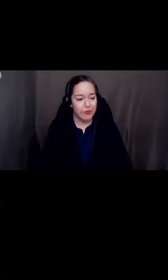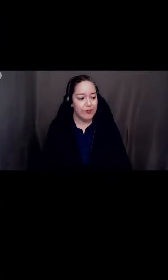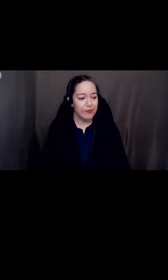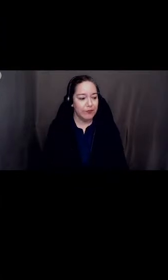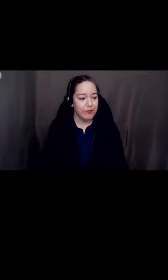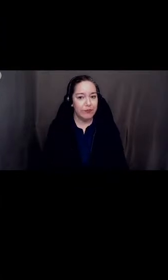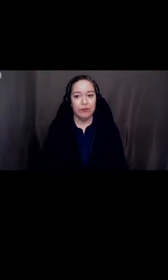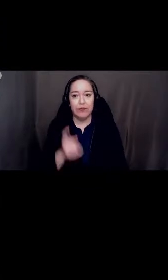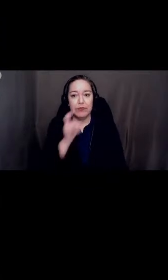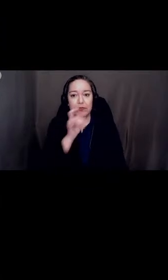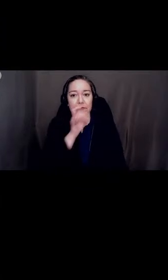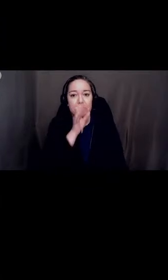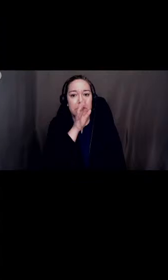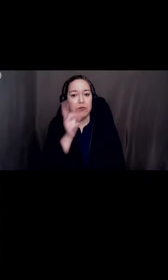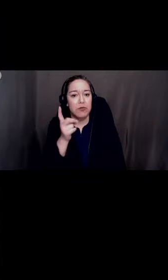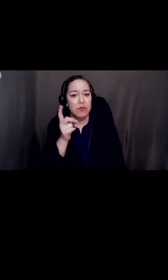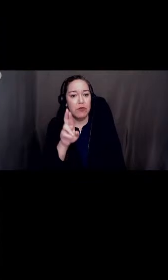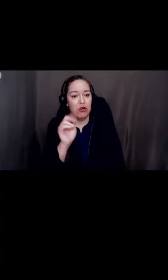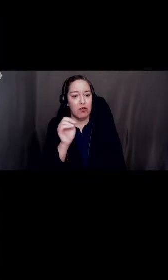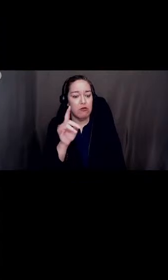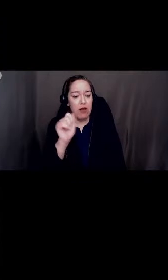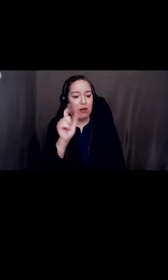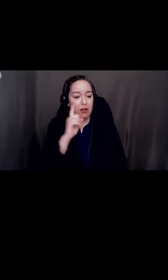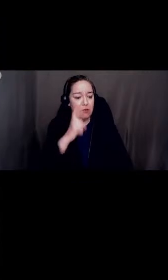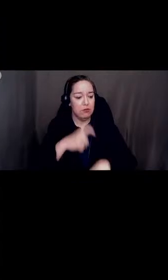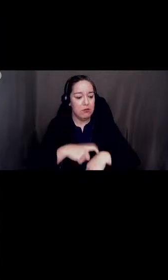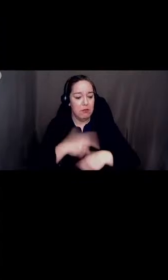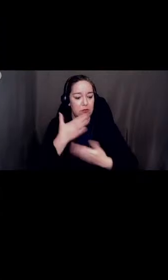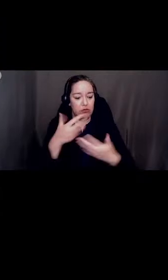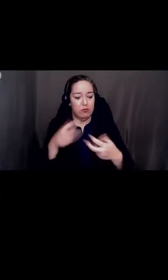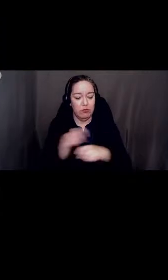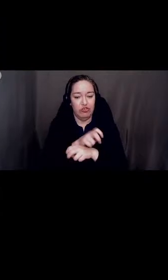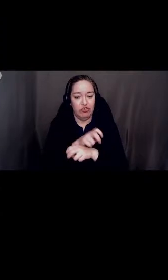Dr. Miranda, think this would be a good time for us to switch our sign language interpreters as well. Oh, perfect.